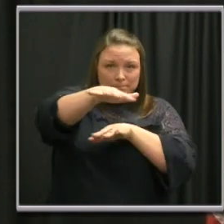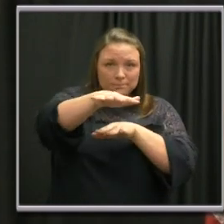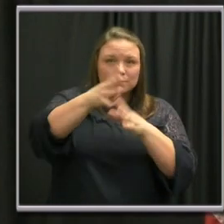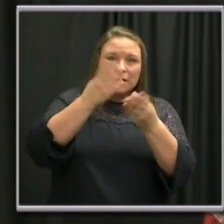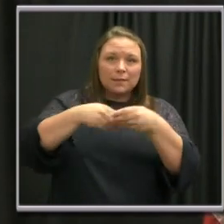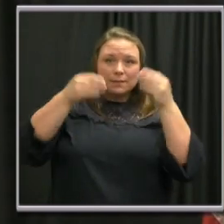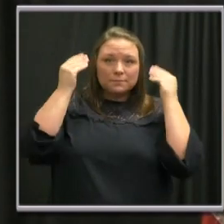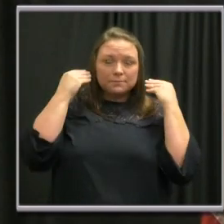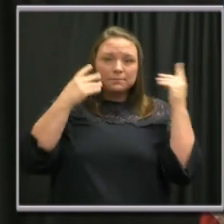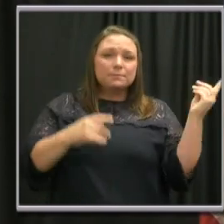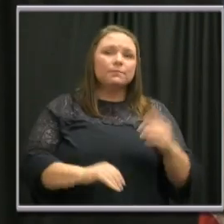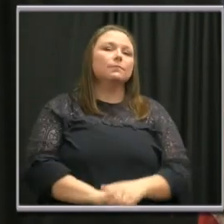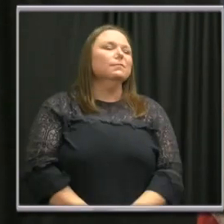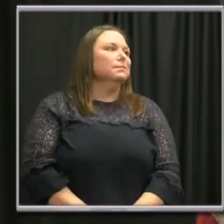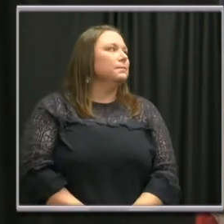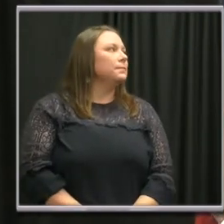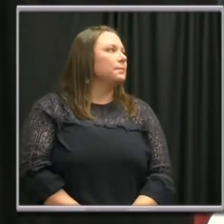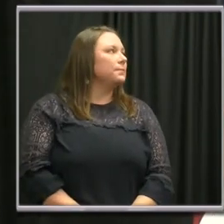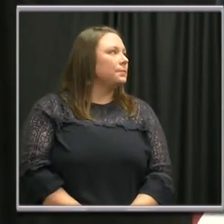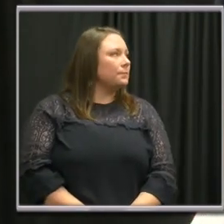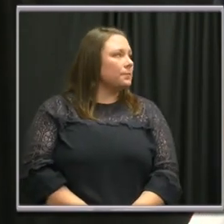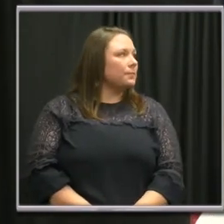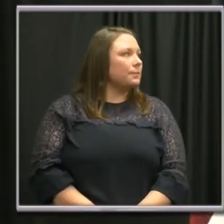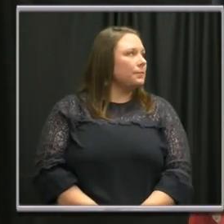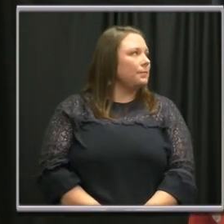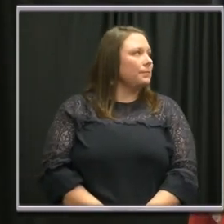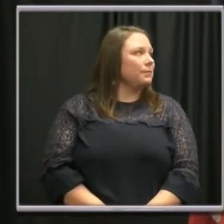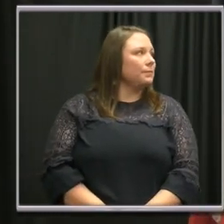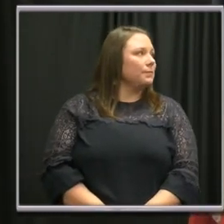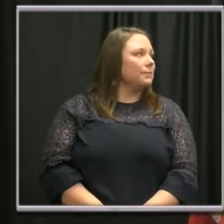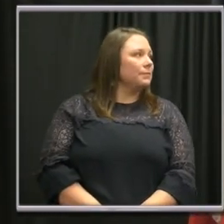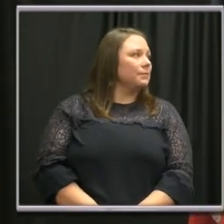do this.